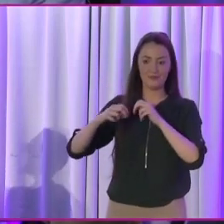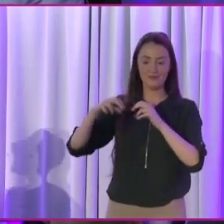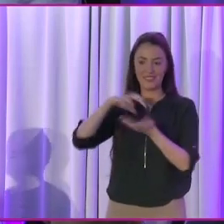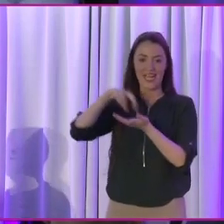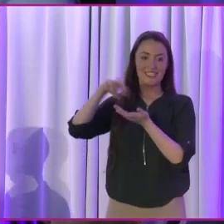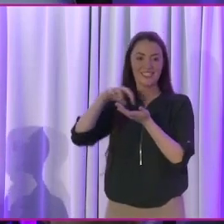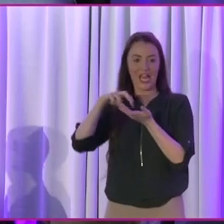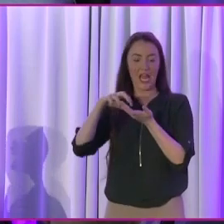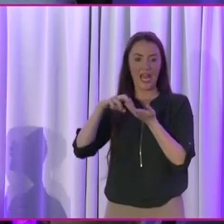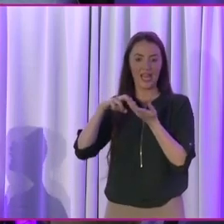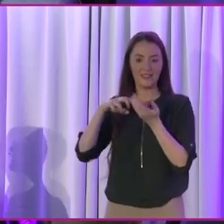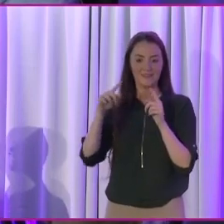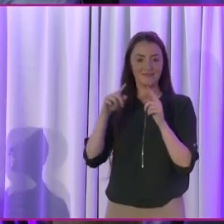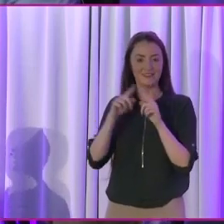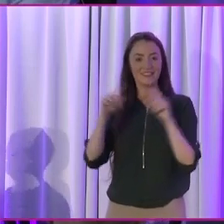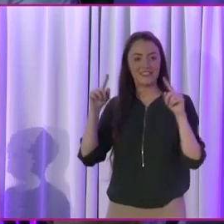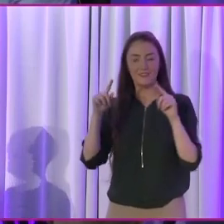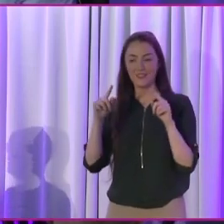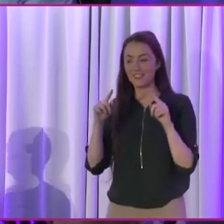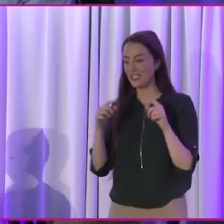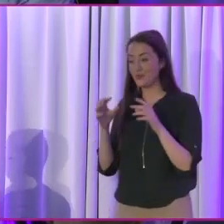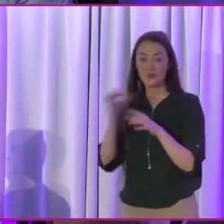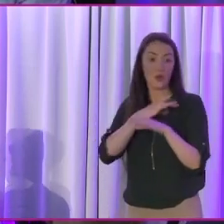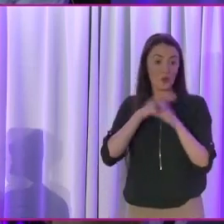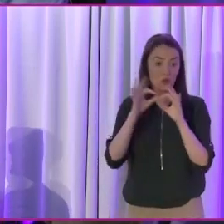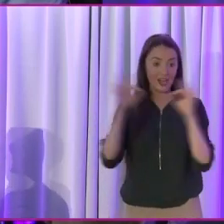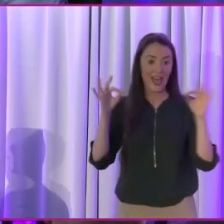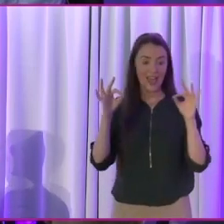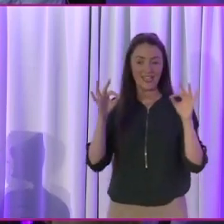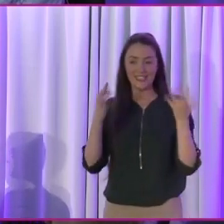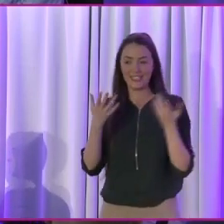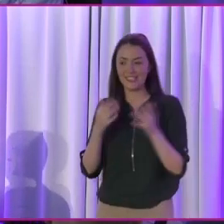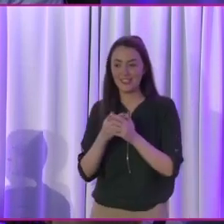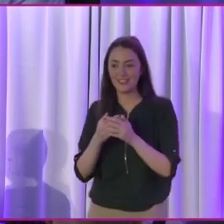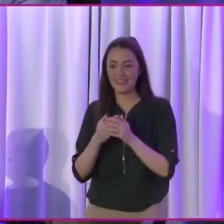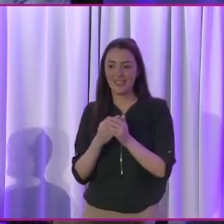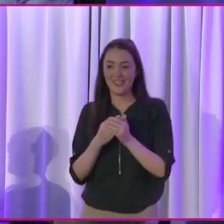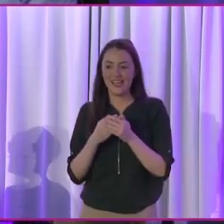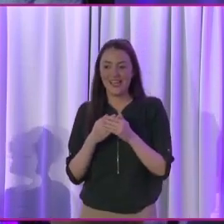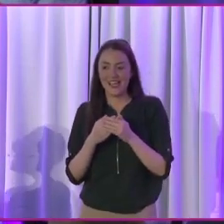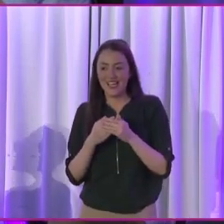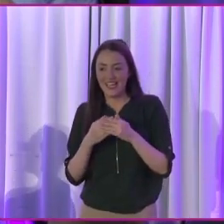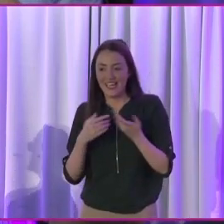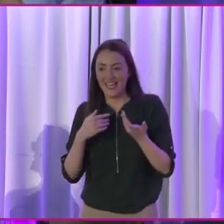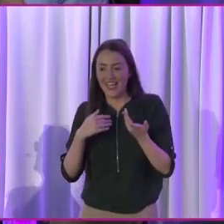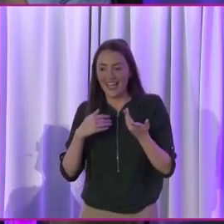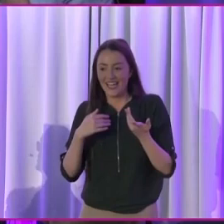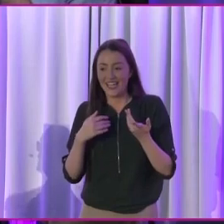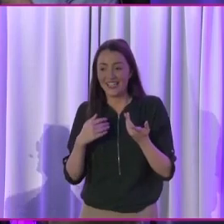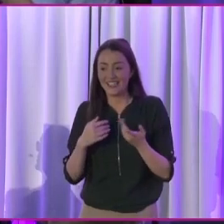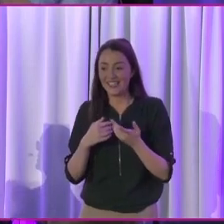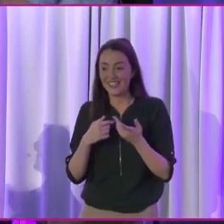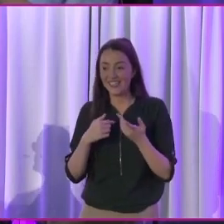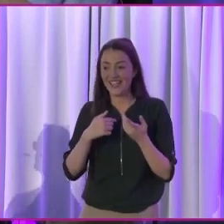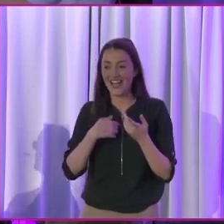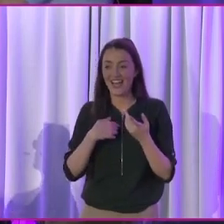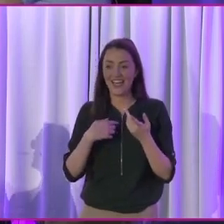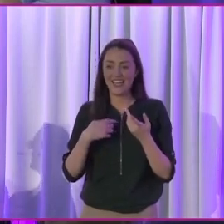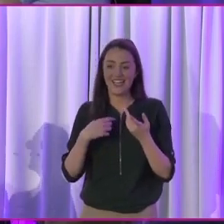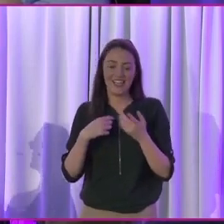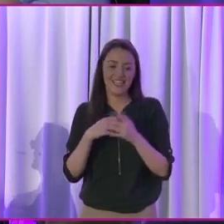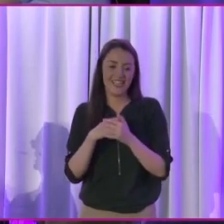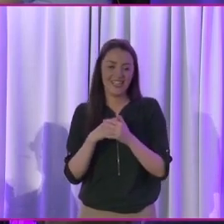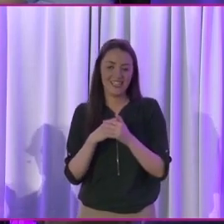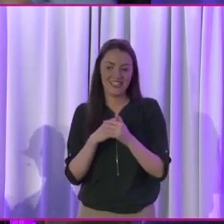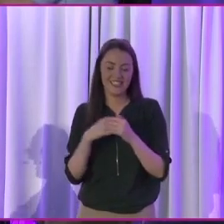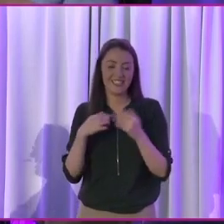It's a good line, and I know Fiona. Well, there you go, just before the national anthem and the bag of chips. But I think that's the point, is that if there's going to be action, it's going to be fairness,